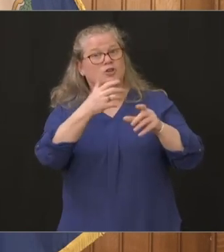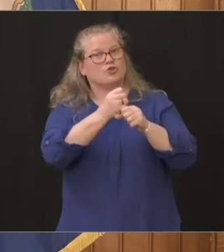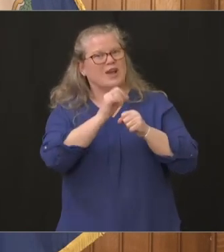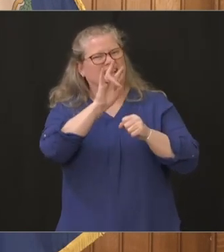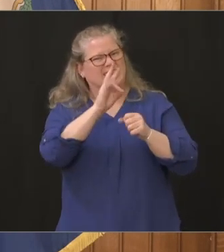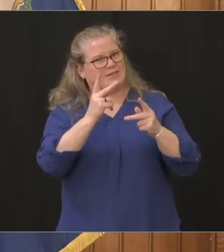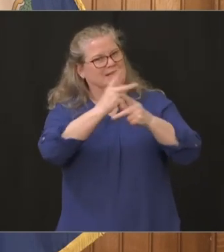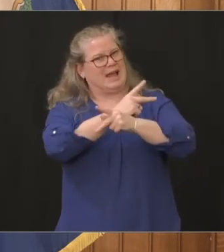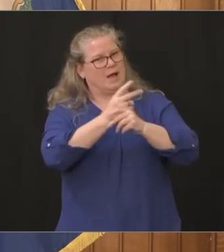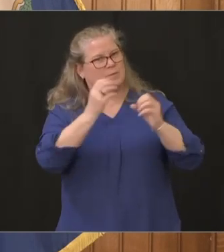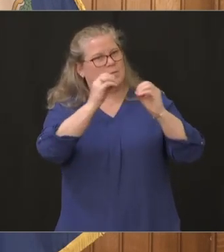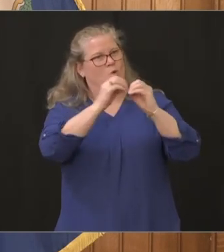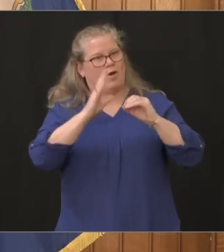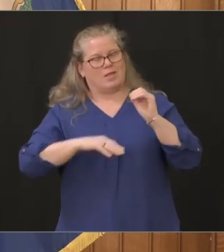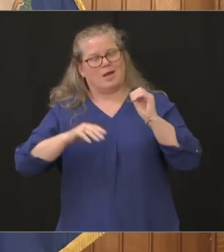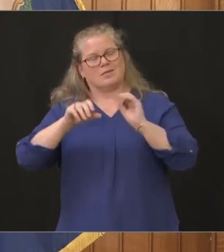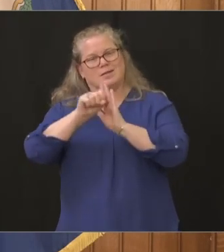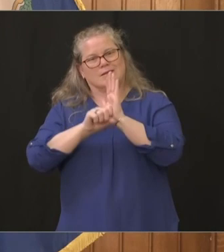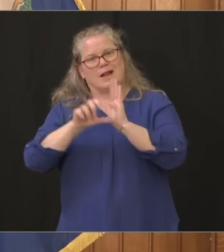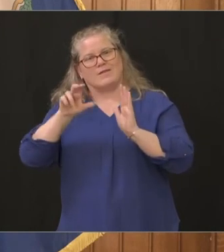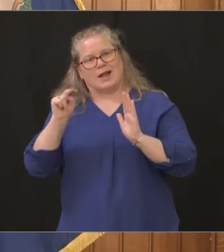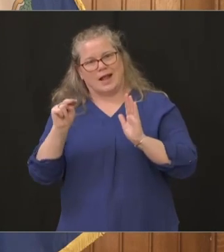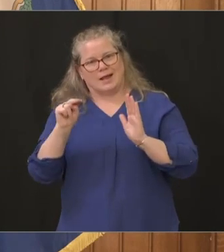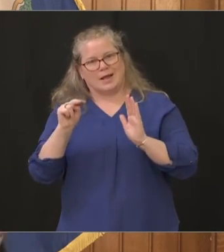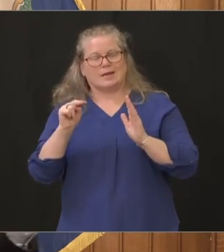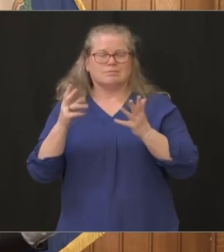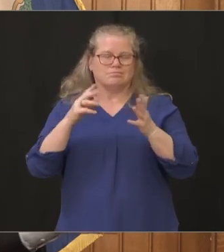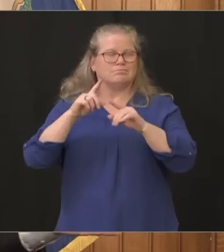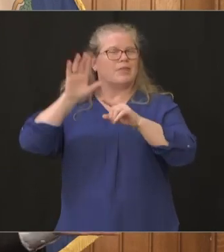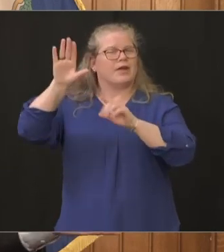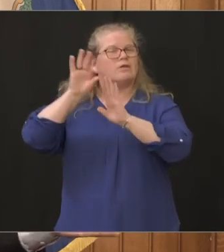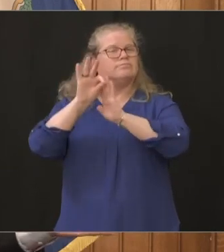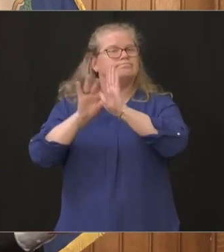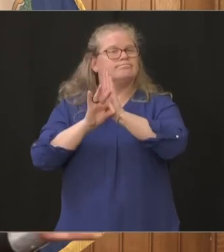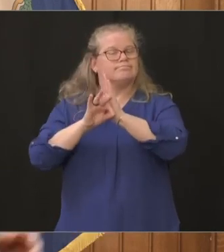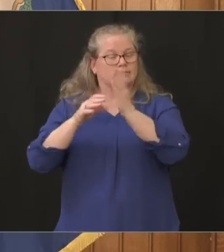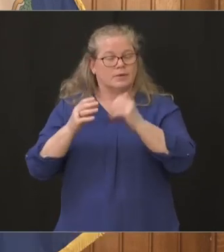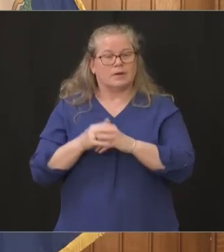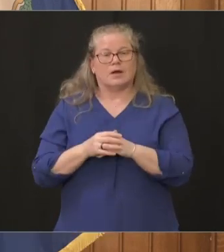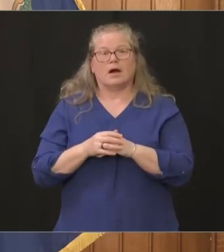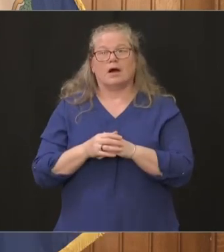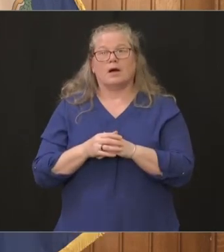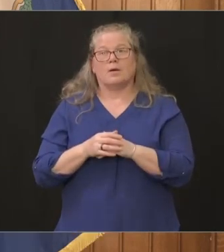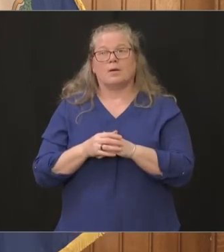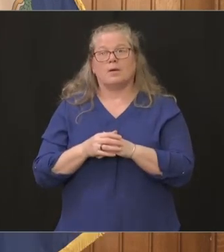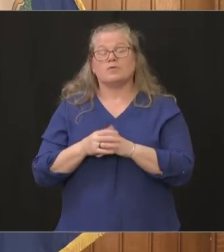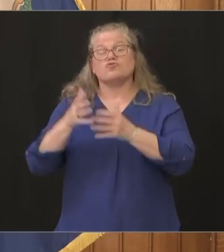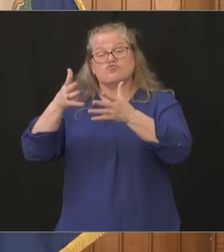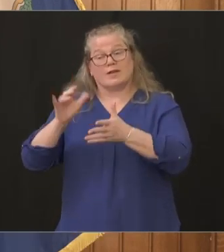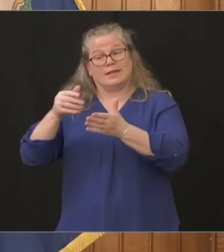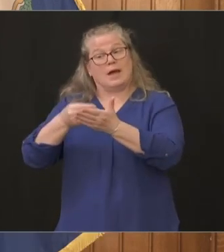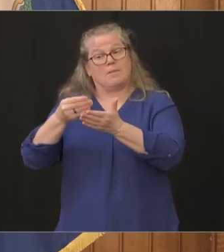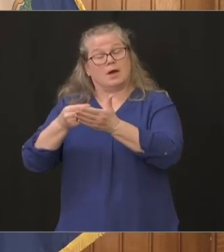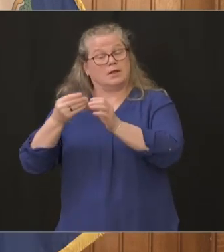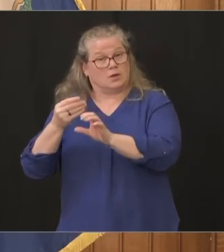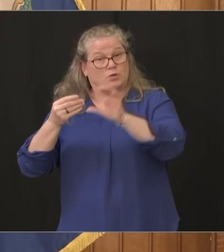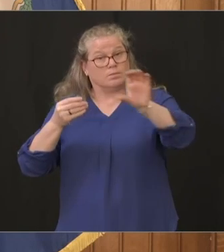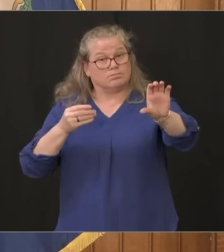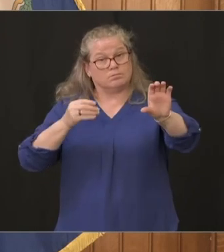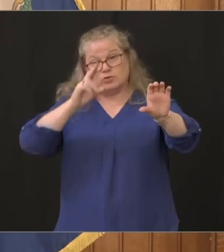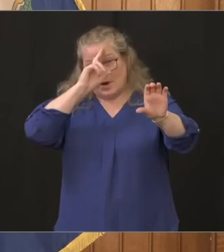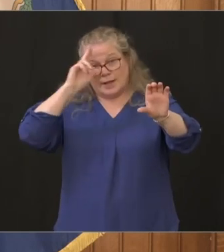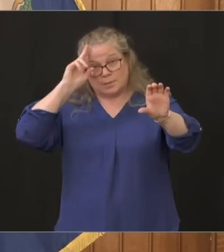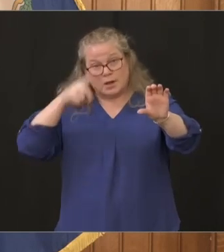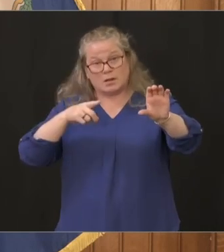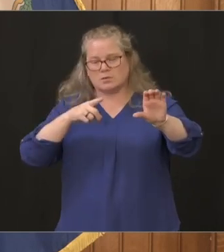because a lot of this is based upon a minimum uh rest has been allocated to hospitals uh well over 100 billion or at least 100 billion